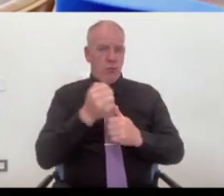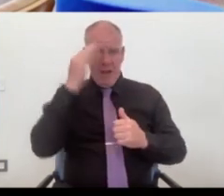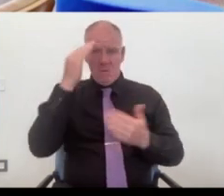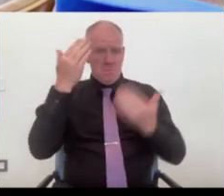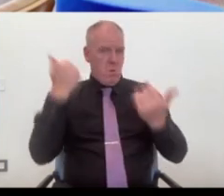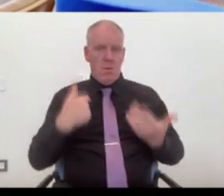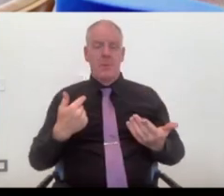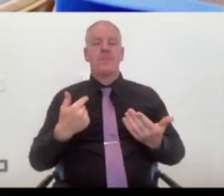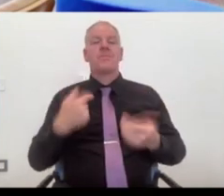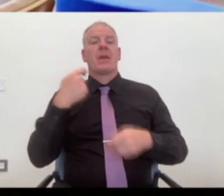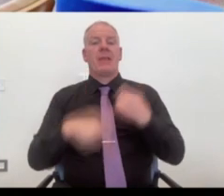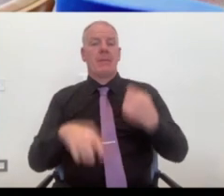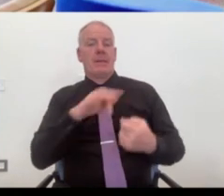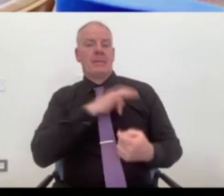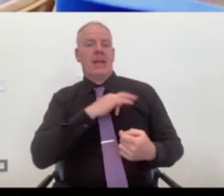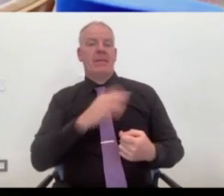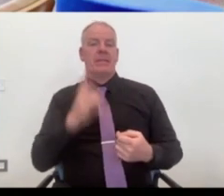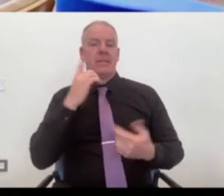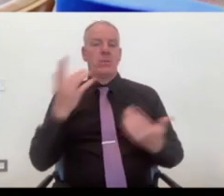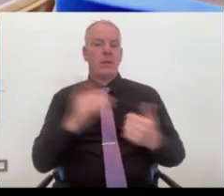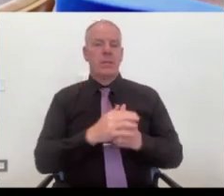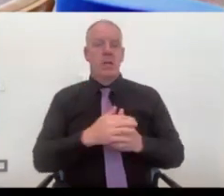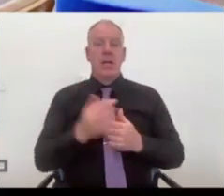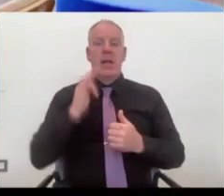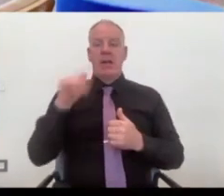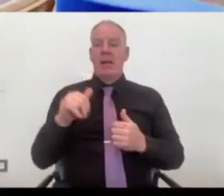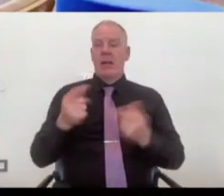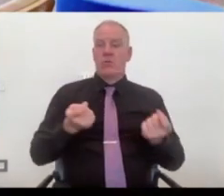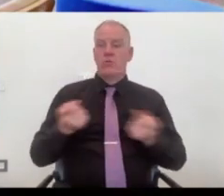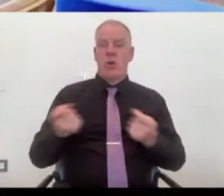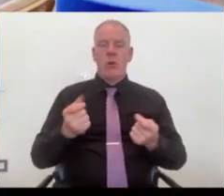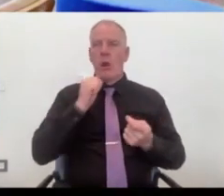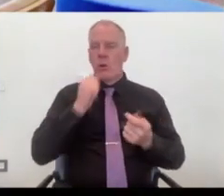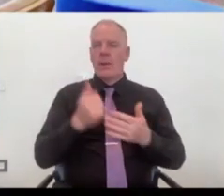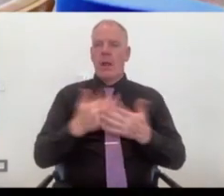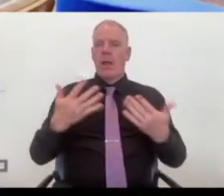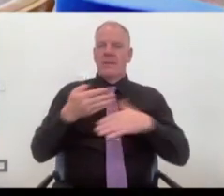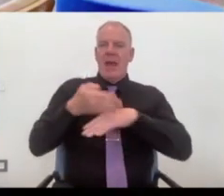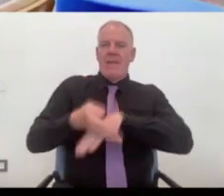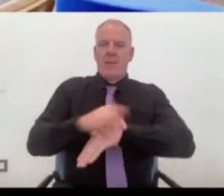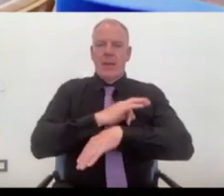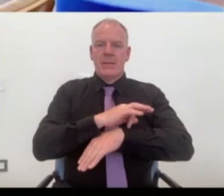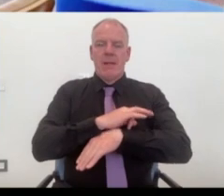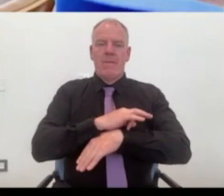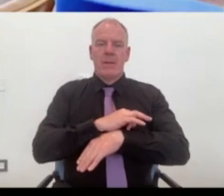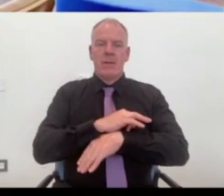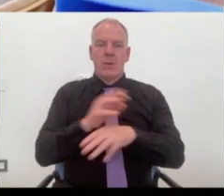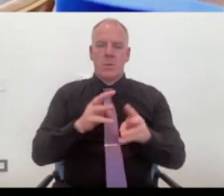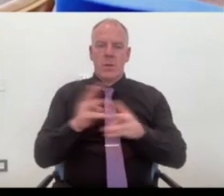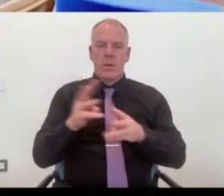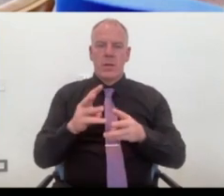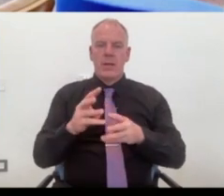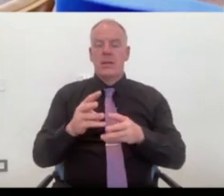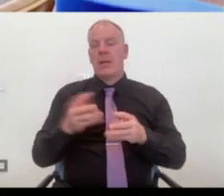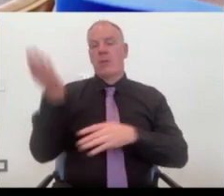have done then is sort of where I can control and where it doesn't take an enormous amount of effort. For example, the speaking at